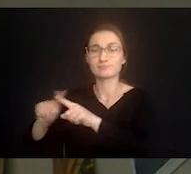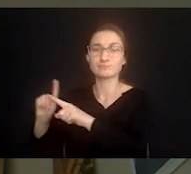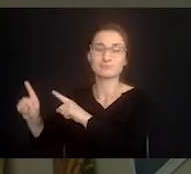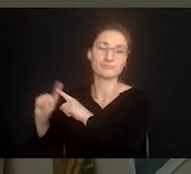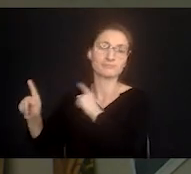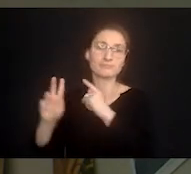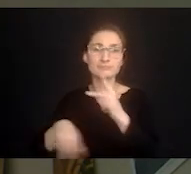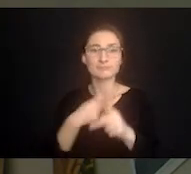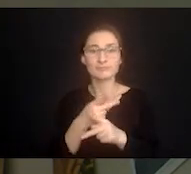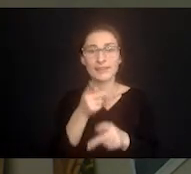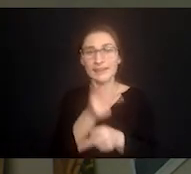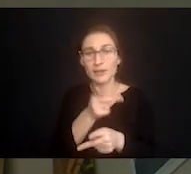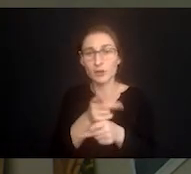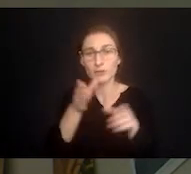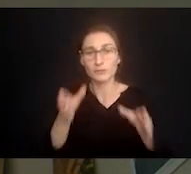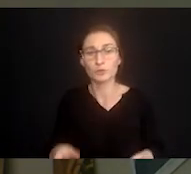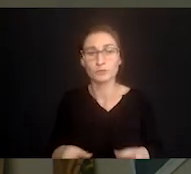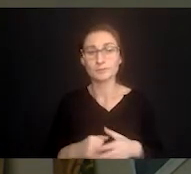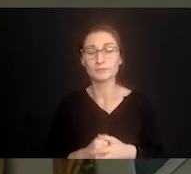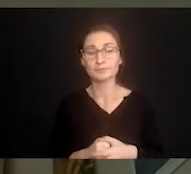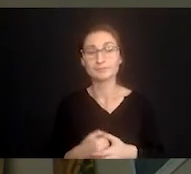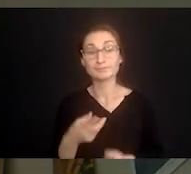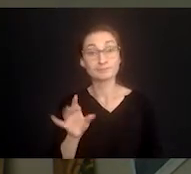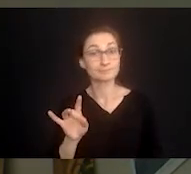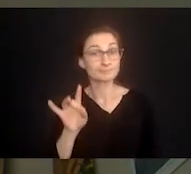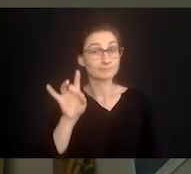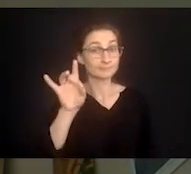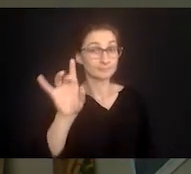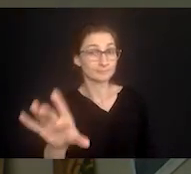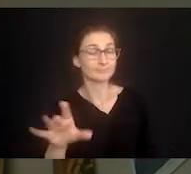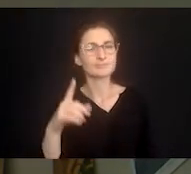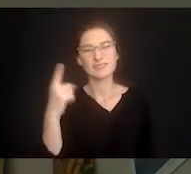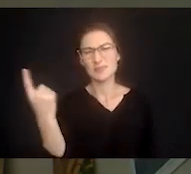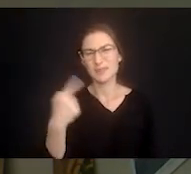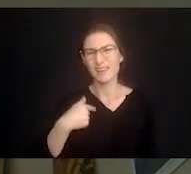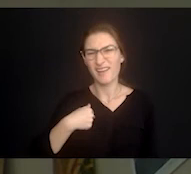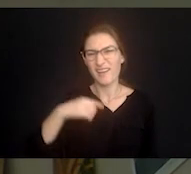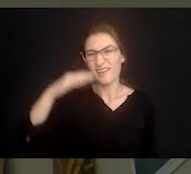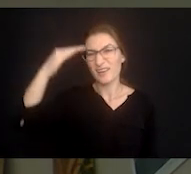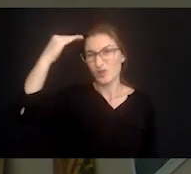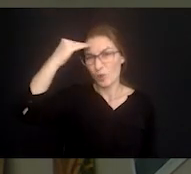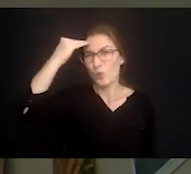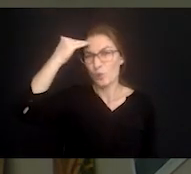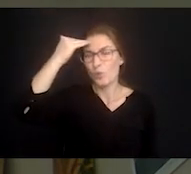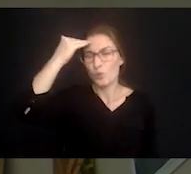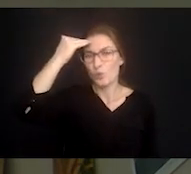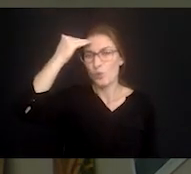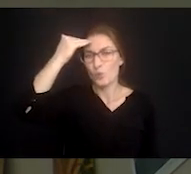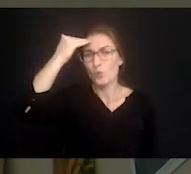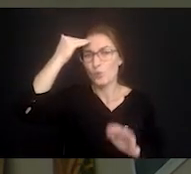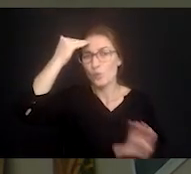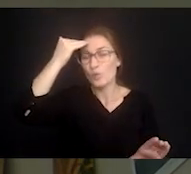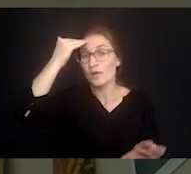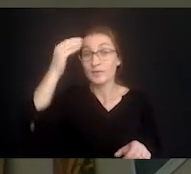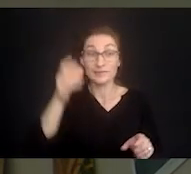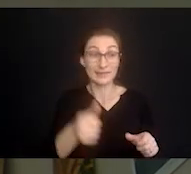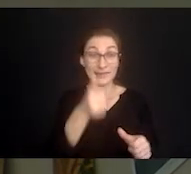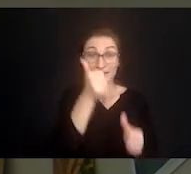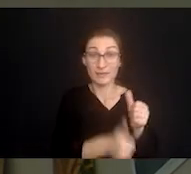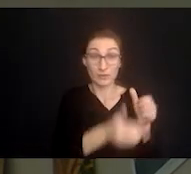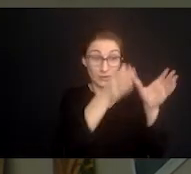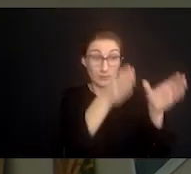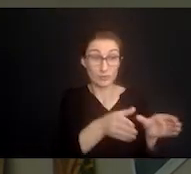all different kinds of caregivers here's something i know not every